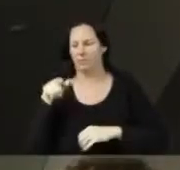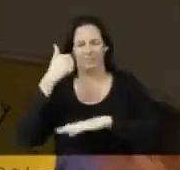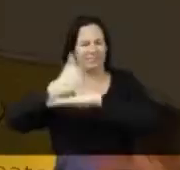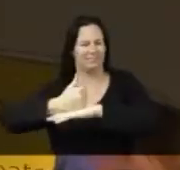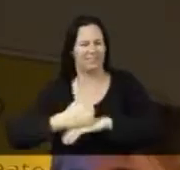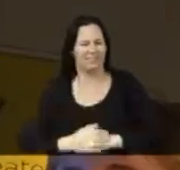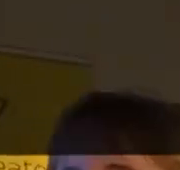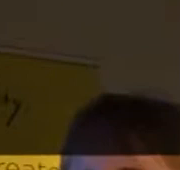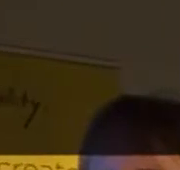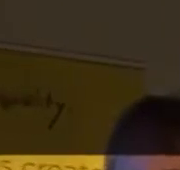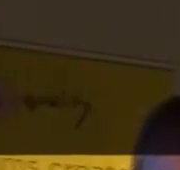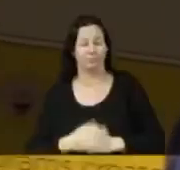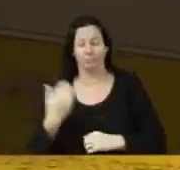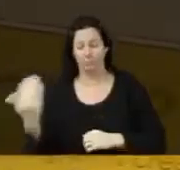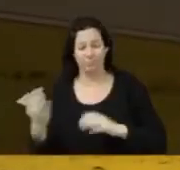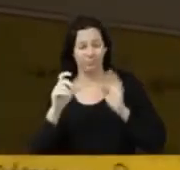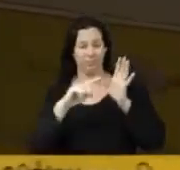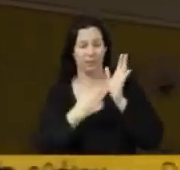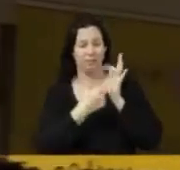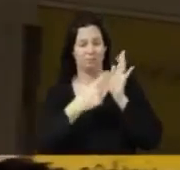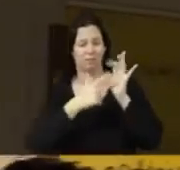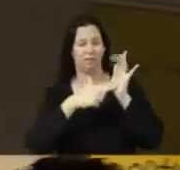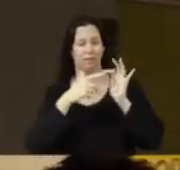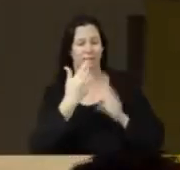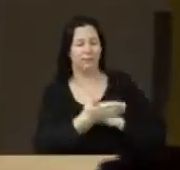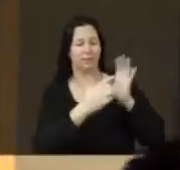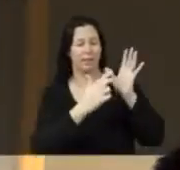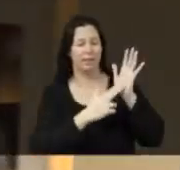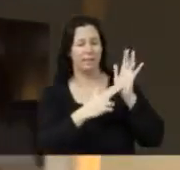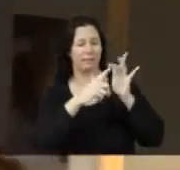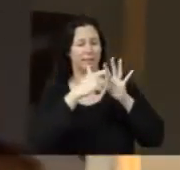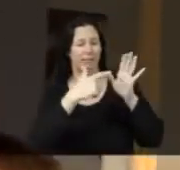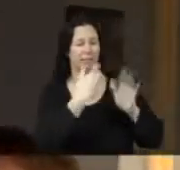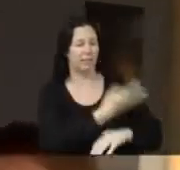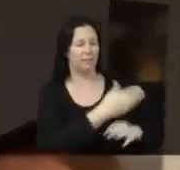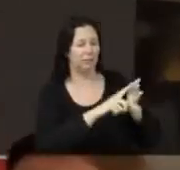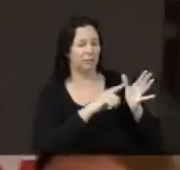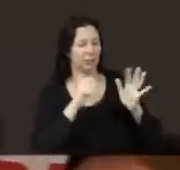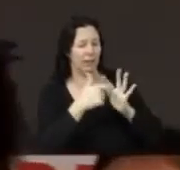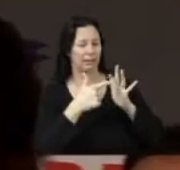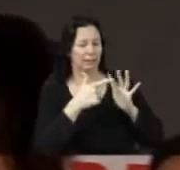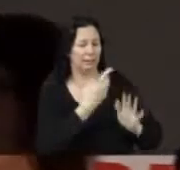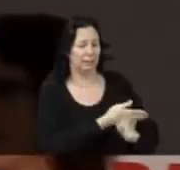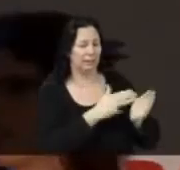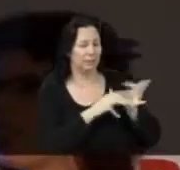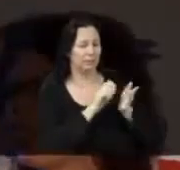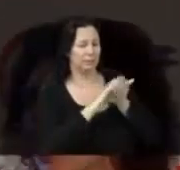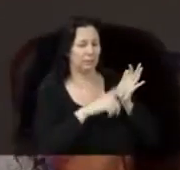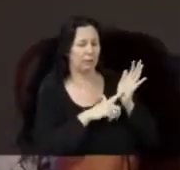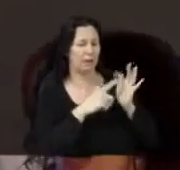once I'm on that stage. And there's Caroline and Nika and Jackie and Michelle and me.